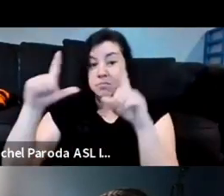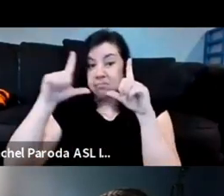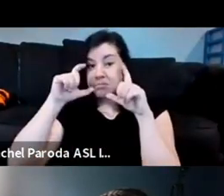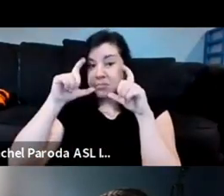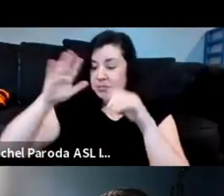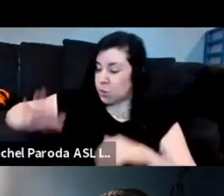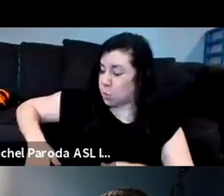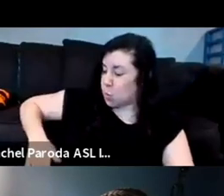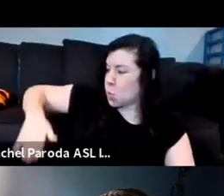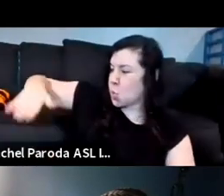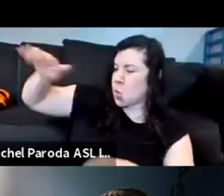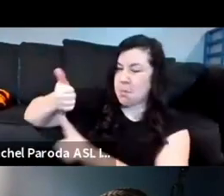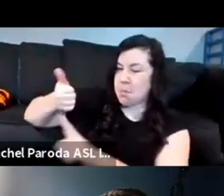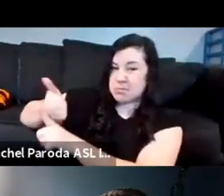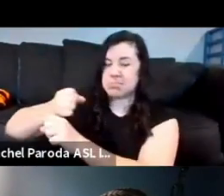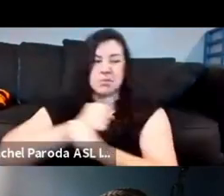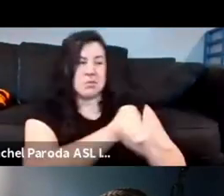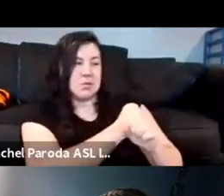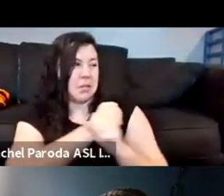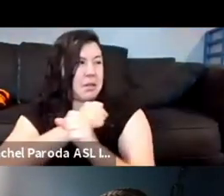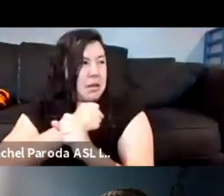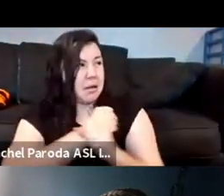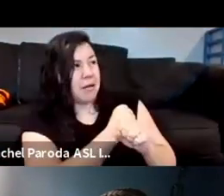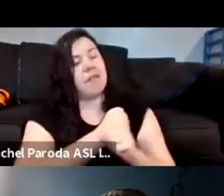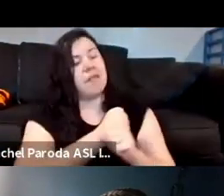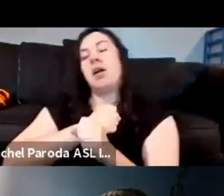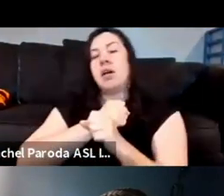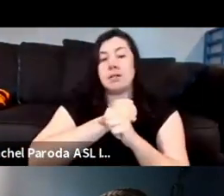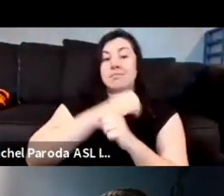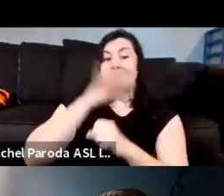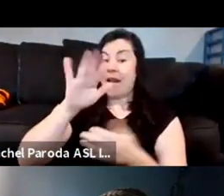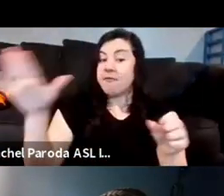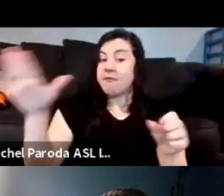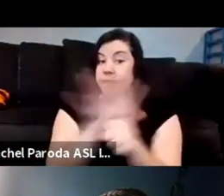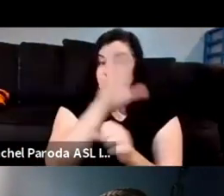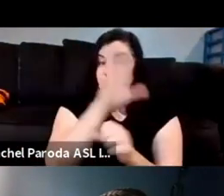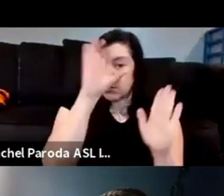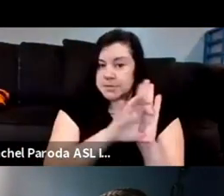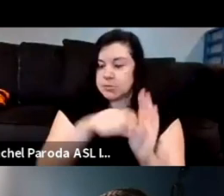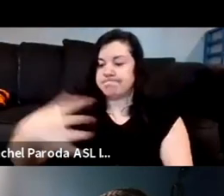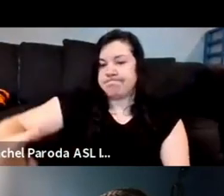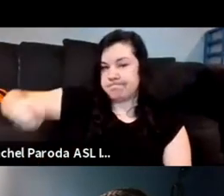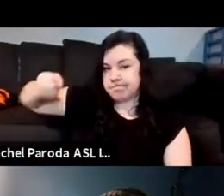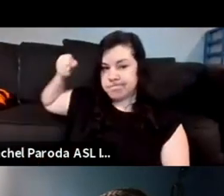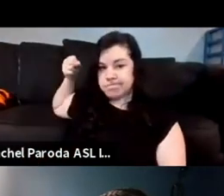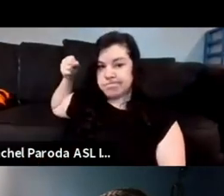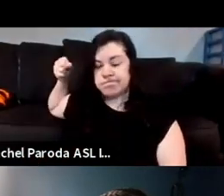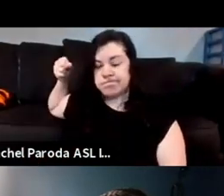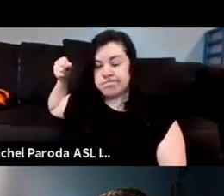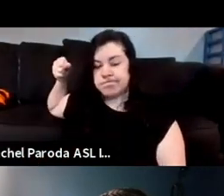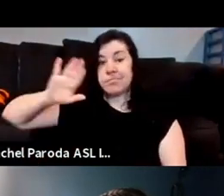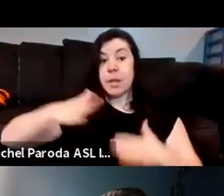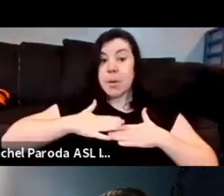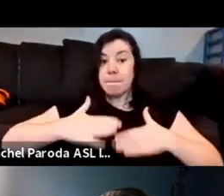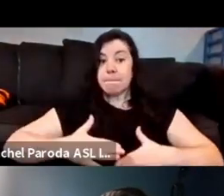their life and um i withhold the full image of their body right their bodies